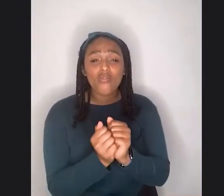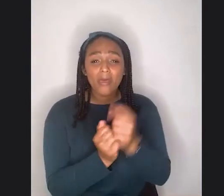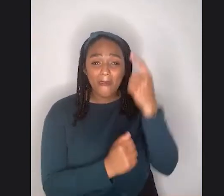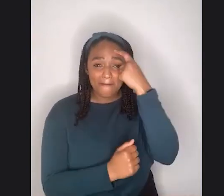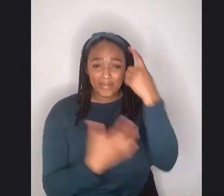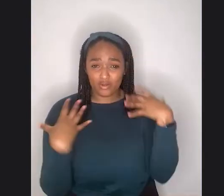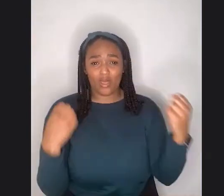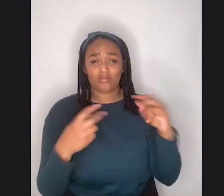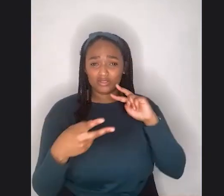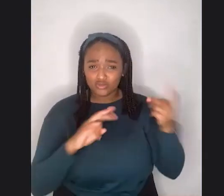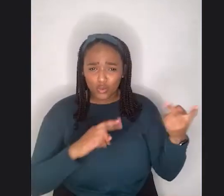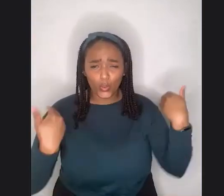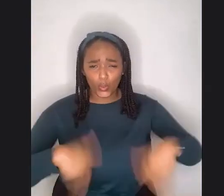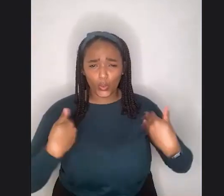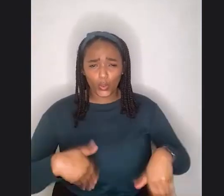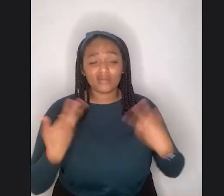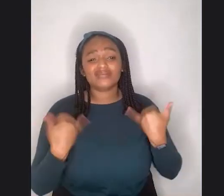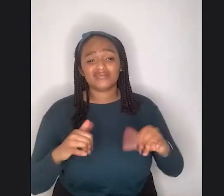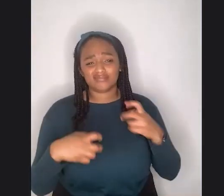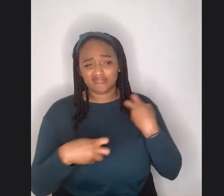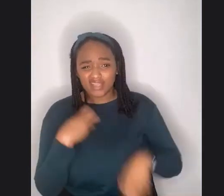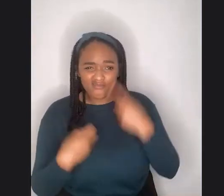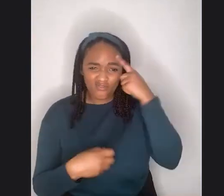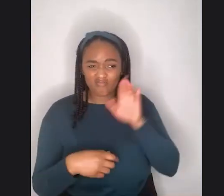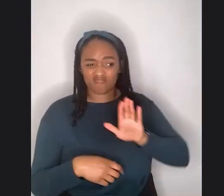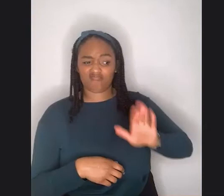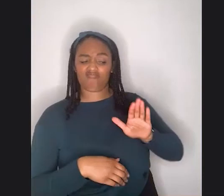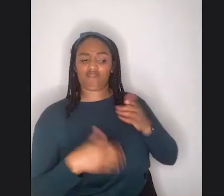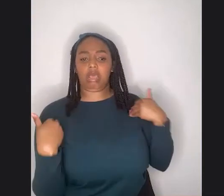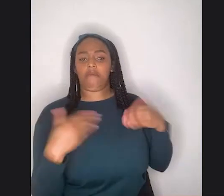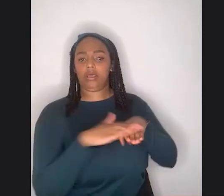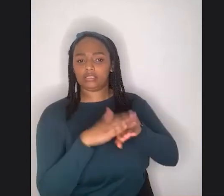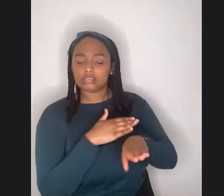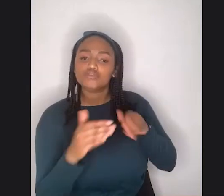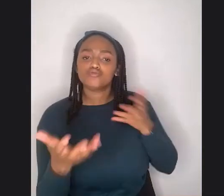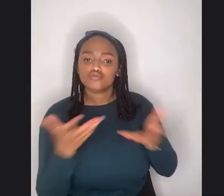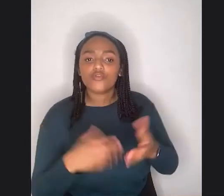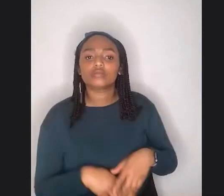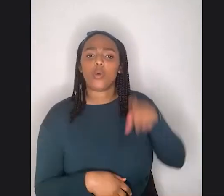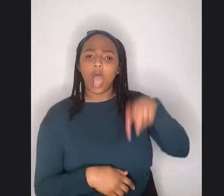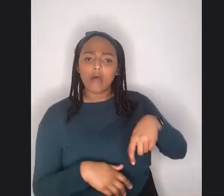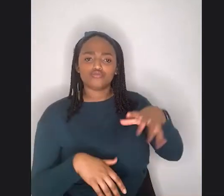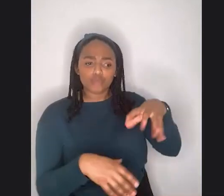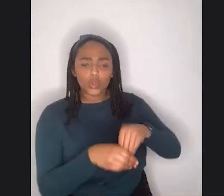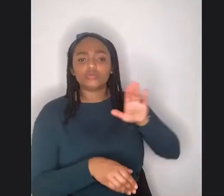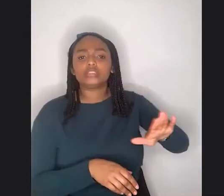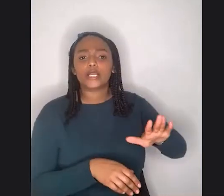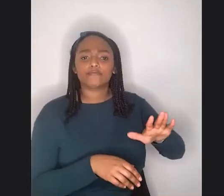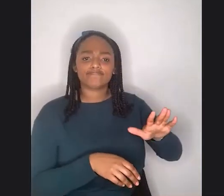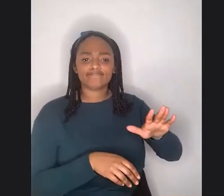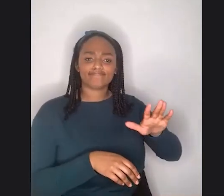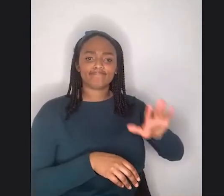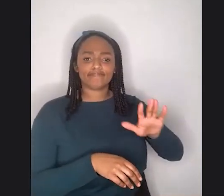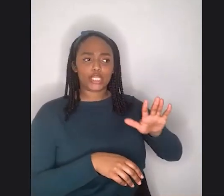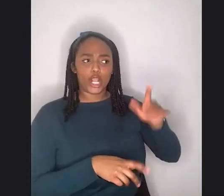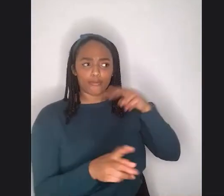And I feel like, you know, we need to include the, uh, voices of the people who have been struggling. And, uh, that just isn't